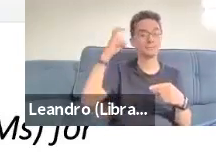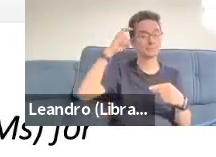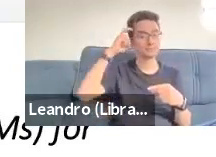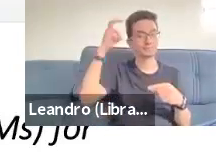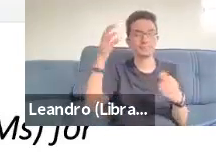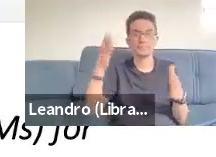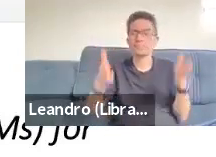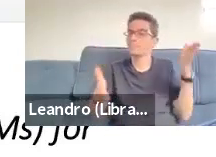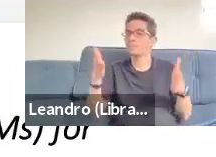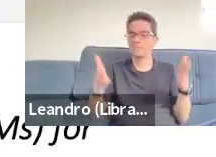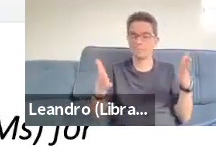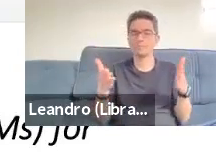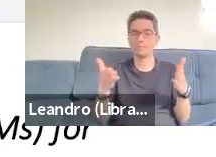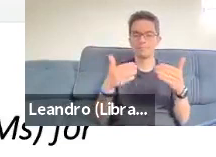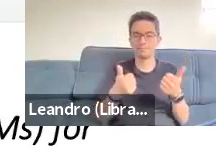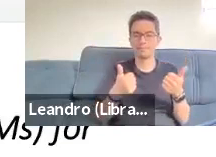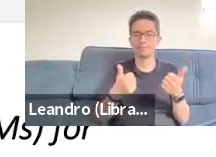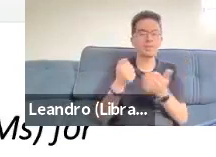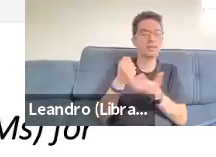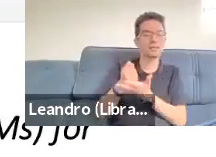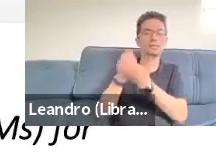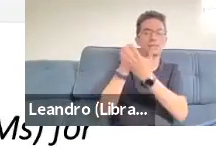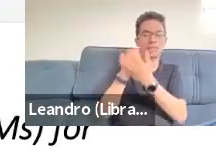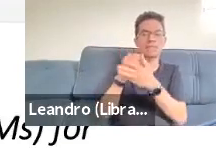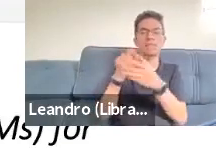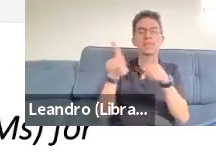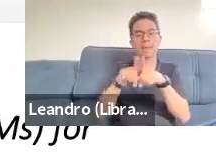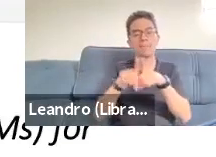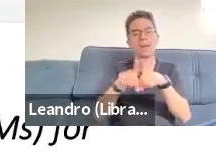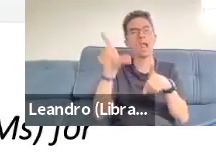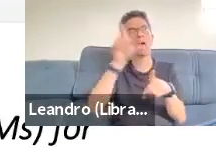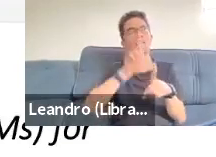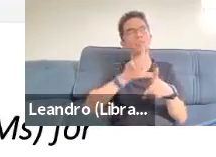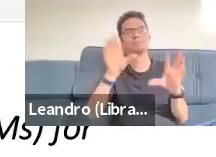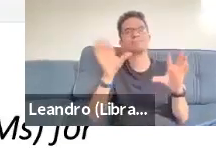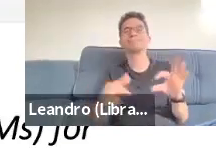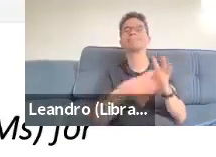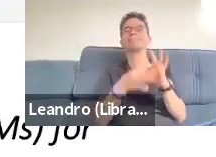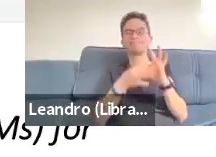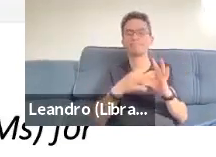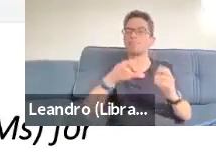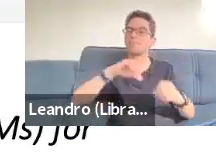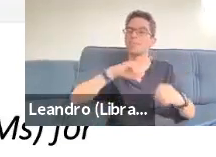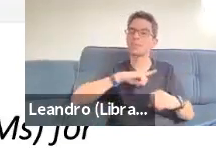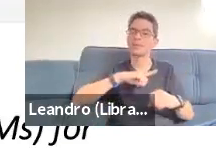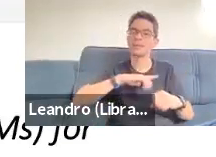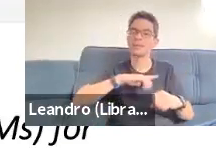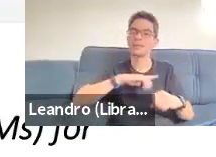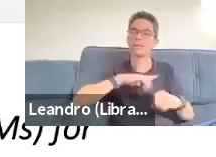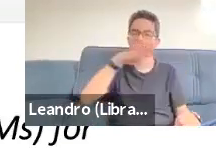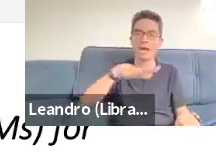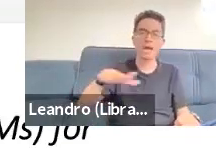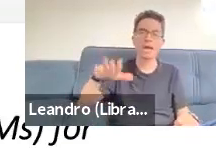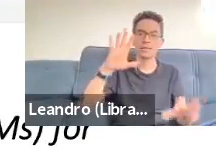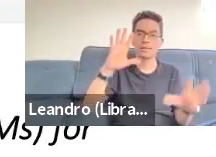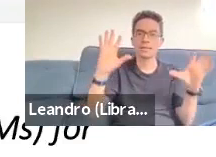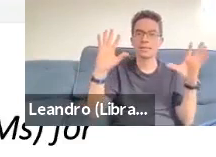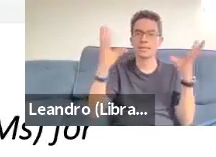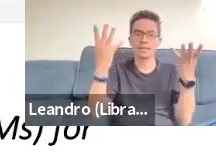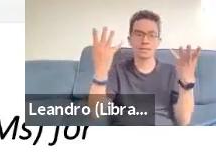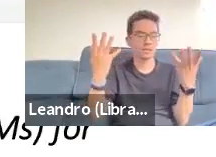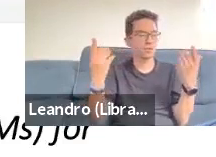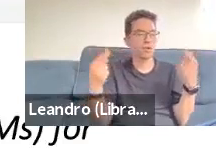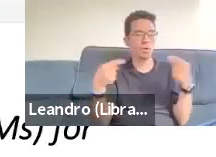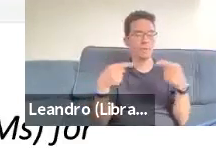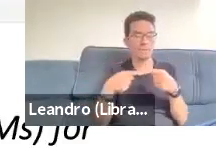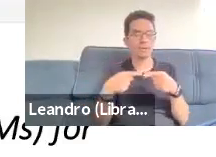practices that we wanted these technologies to try to support or replace. So we pulled together a multi disciplinary team that